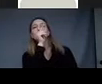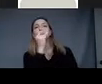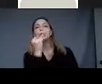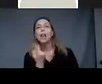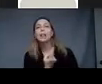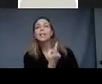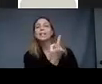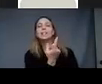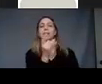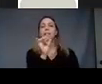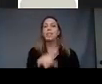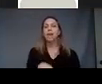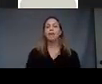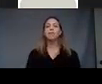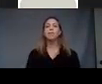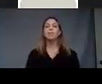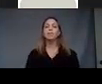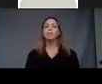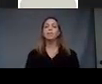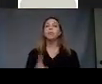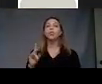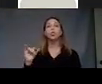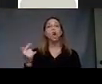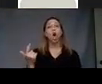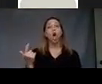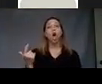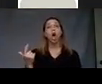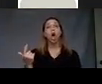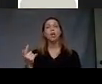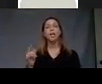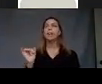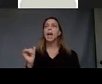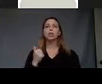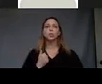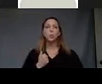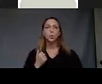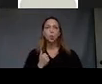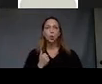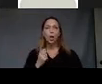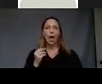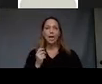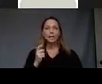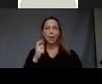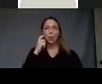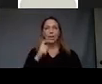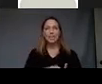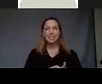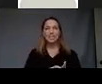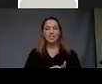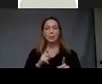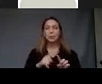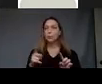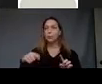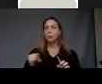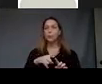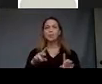and we have a dog who's like a soldier and a witness to this family